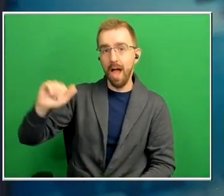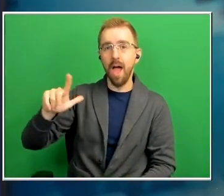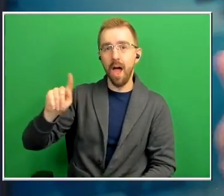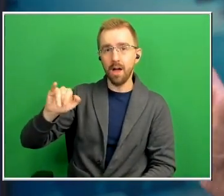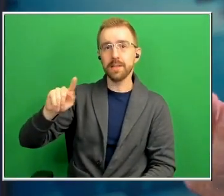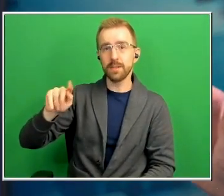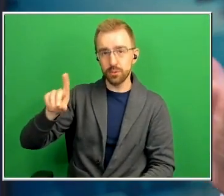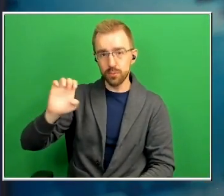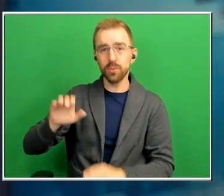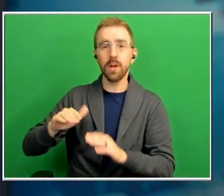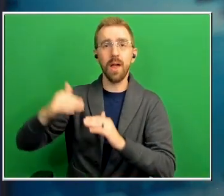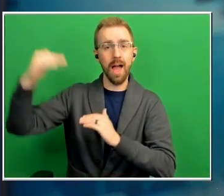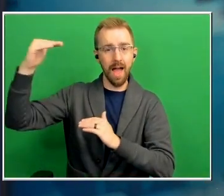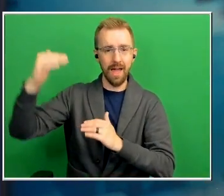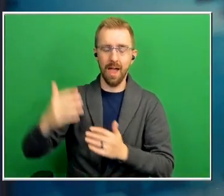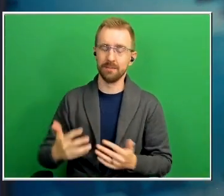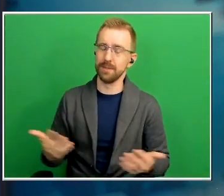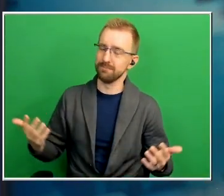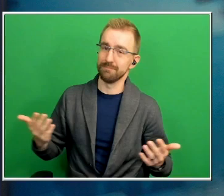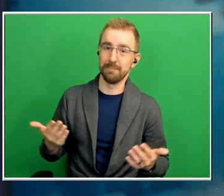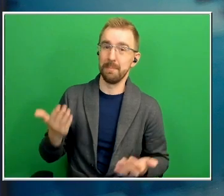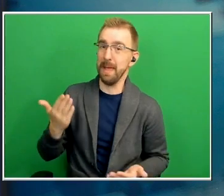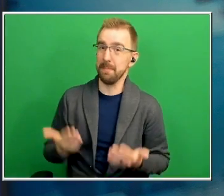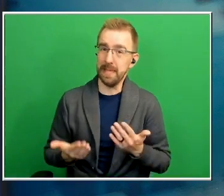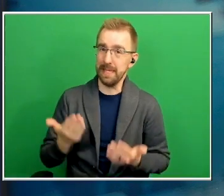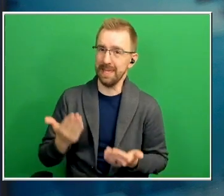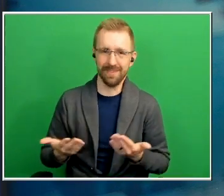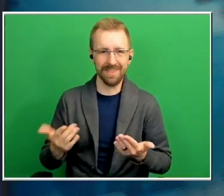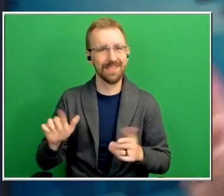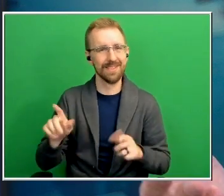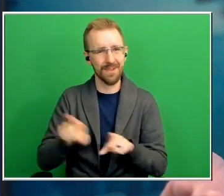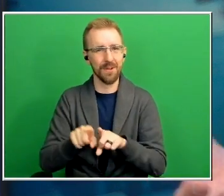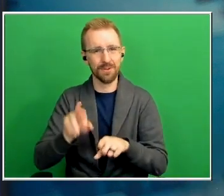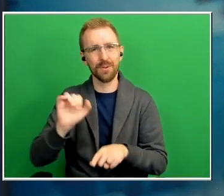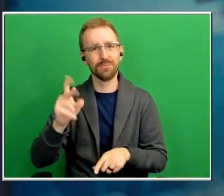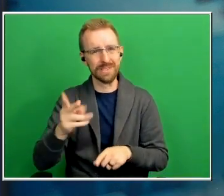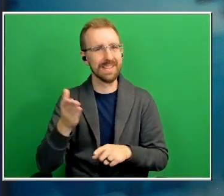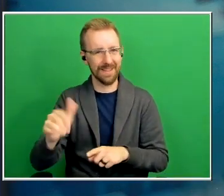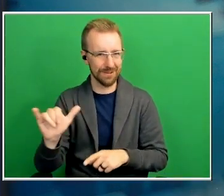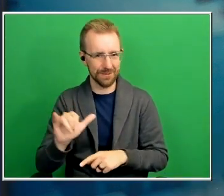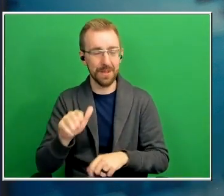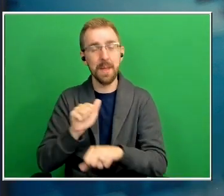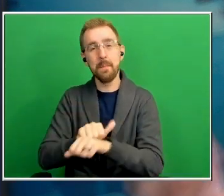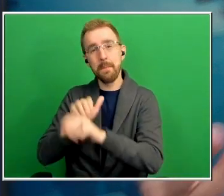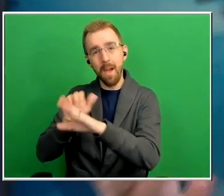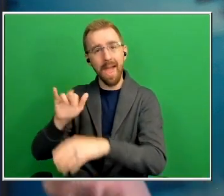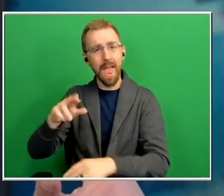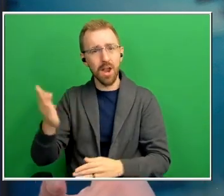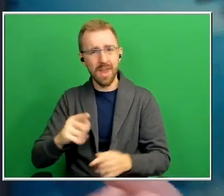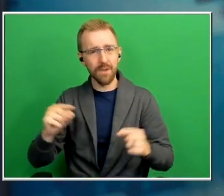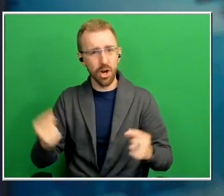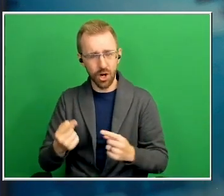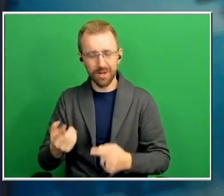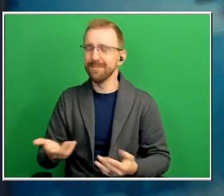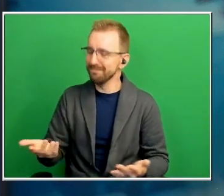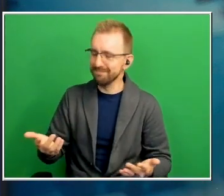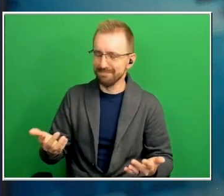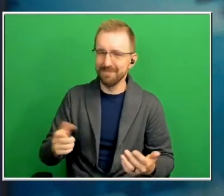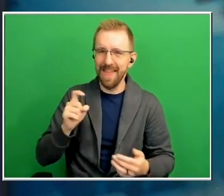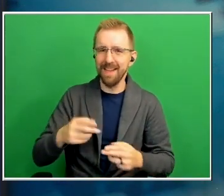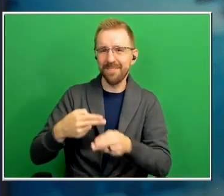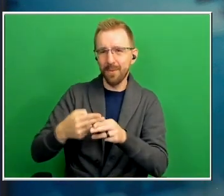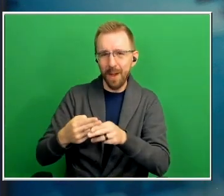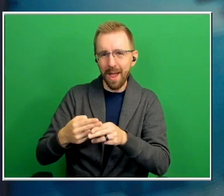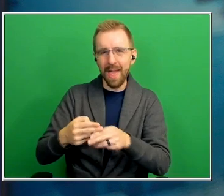maybe i mean there's also risk there good mountain air never hurt anybody right so we gotta we gotta weigh the risks and benefits there but